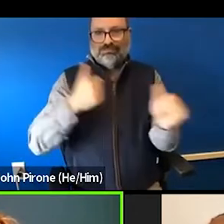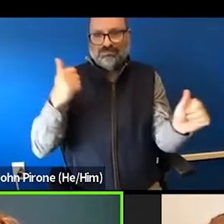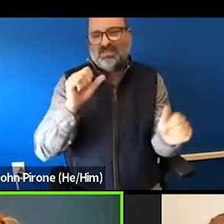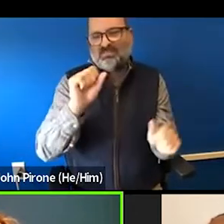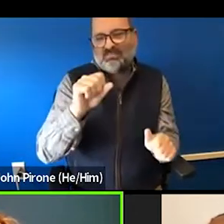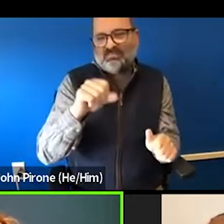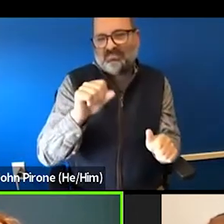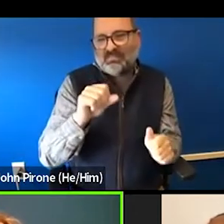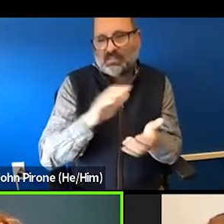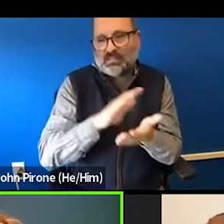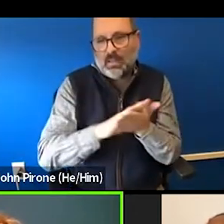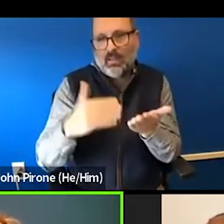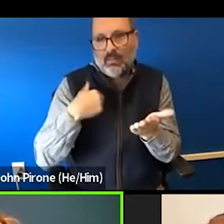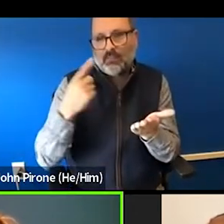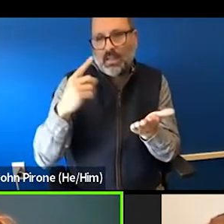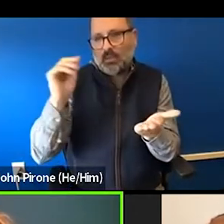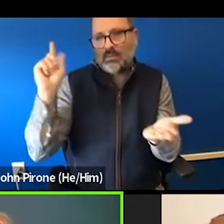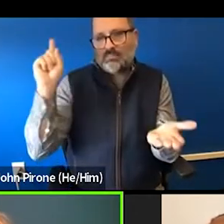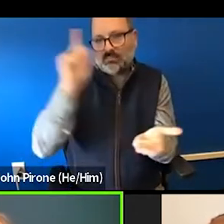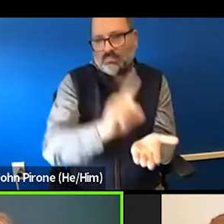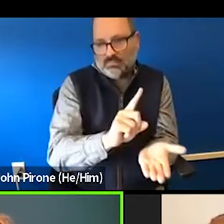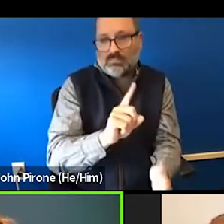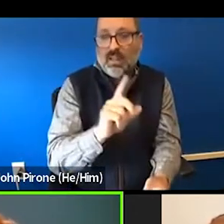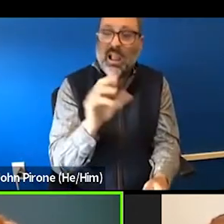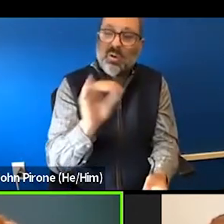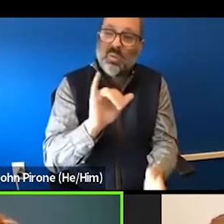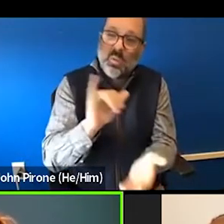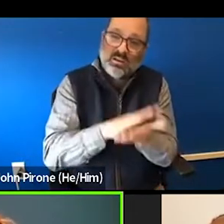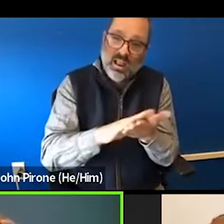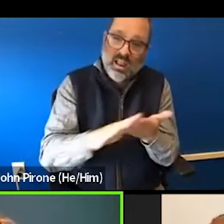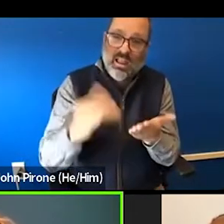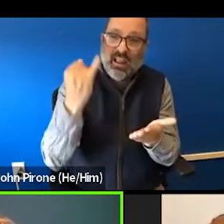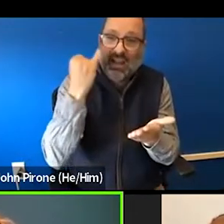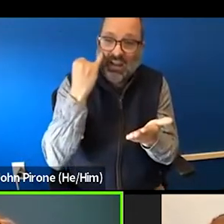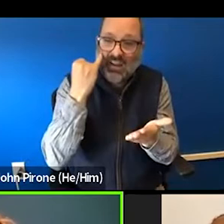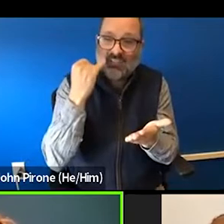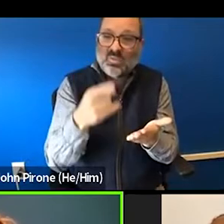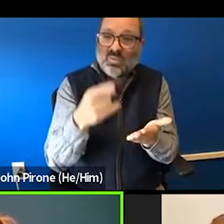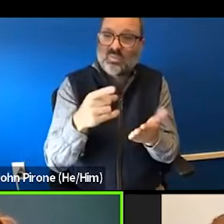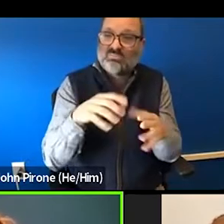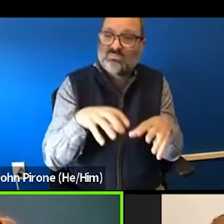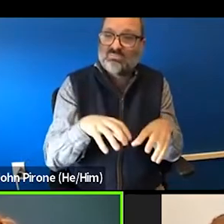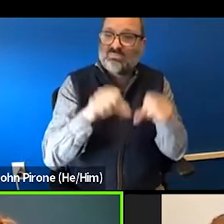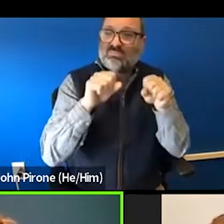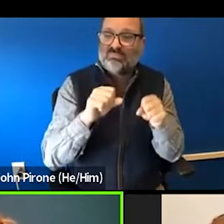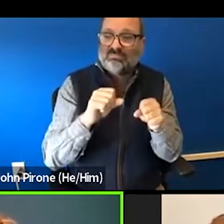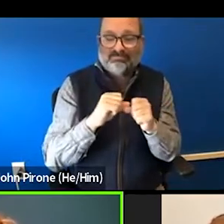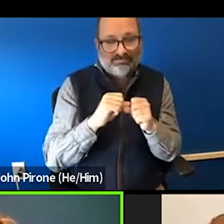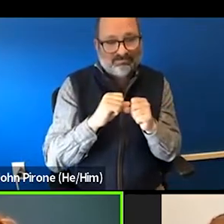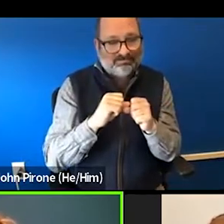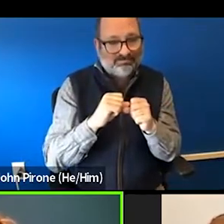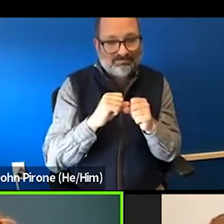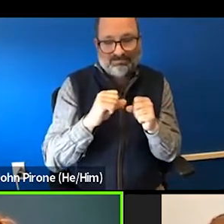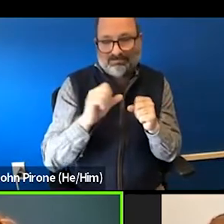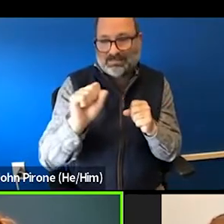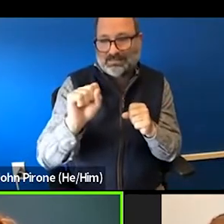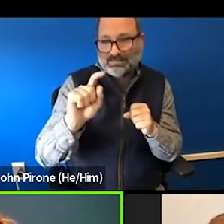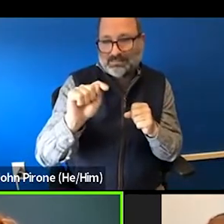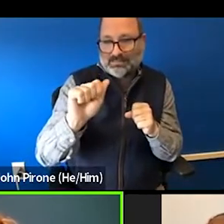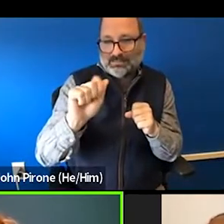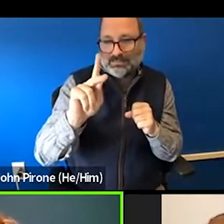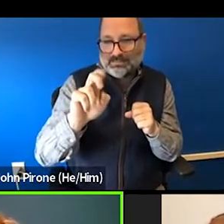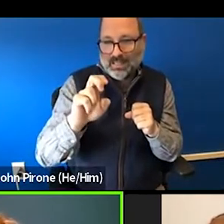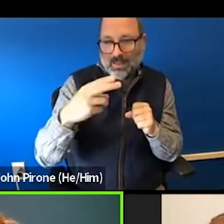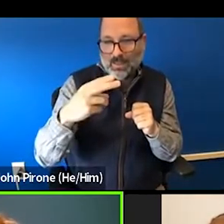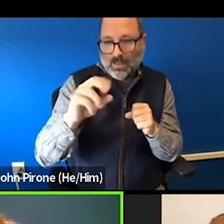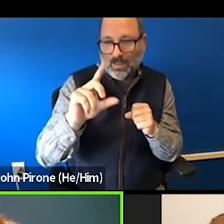was set up, you know, some was behind the times a little bit, but it was great to see the improvement. So I